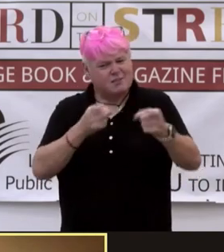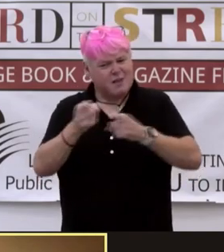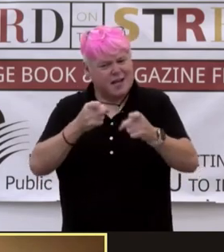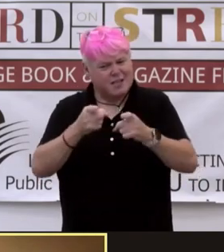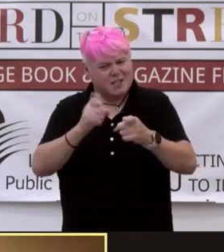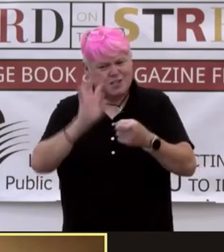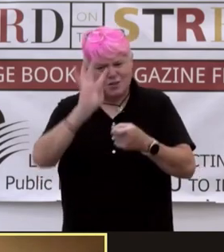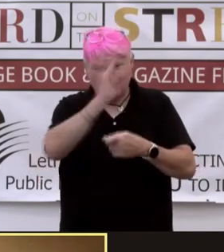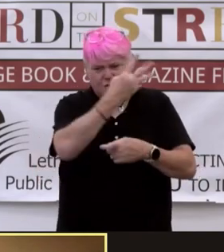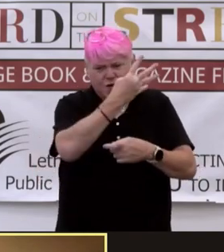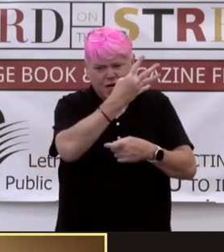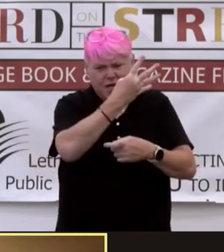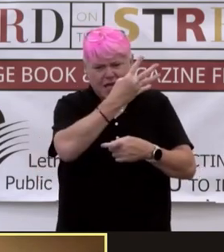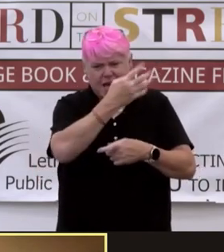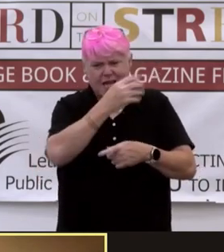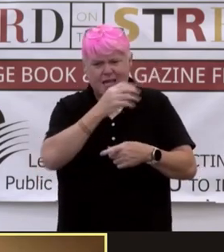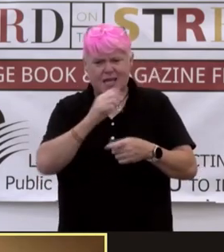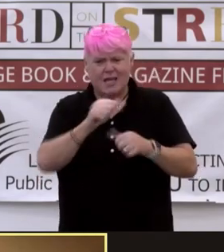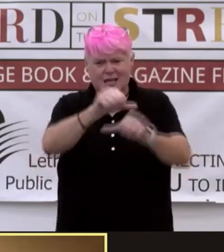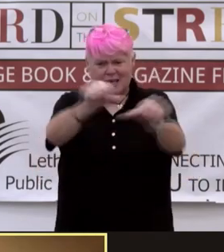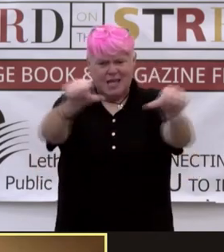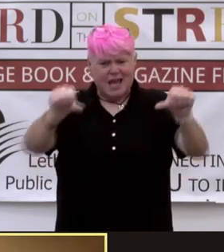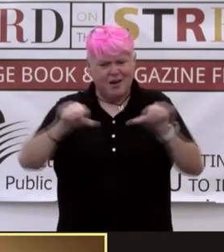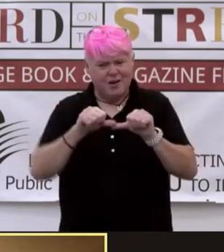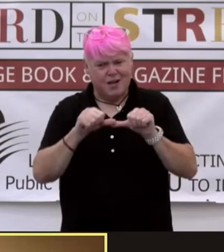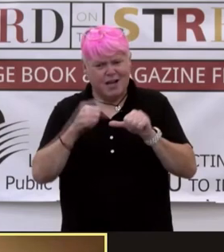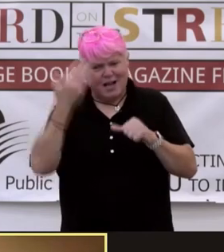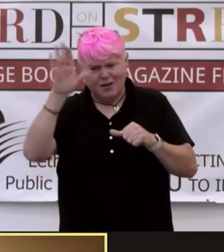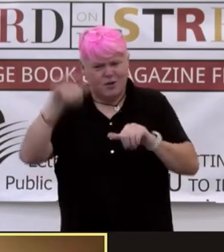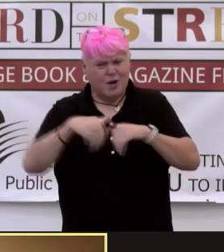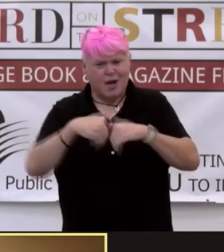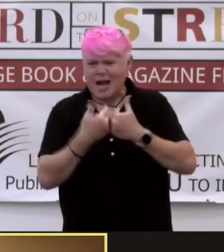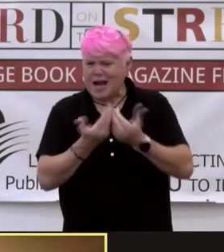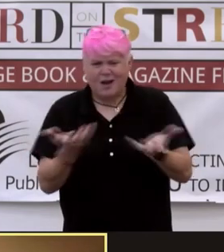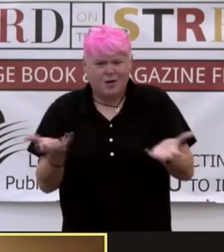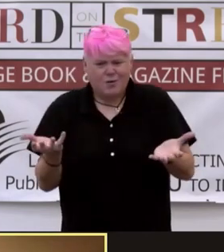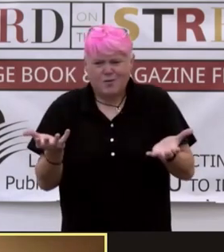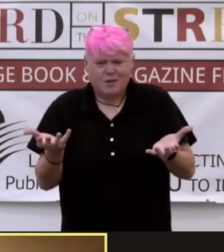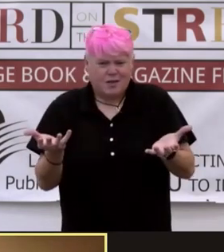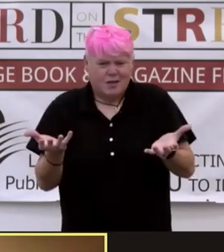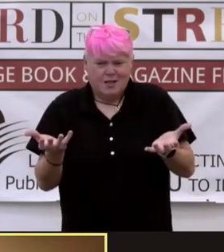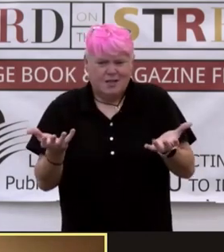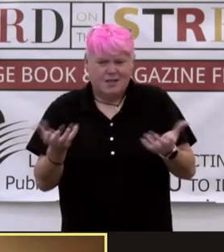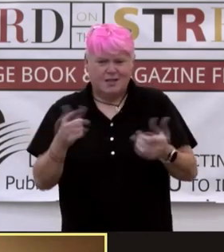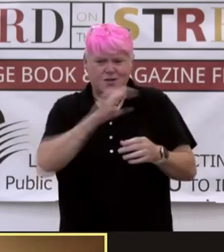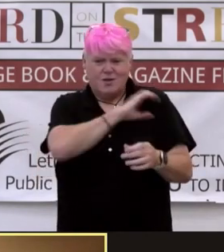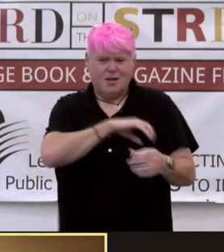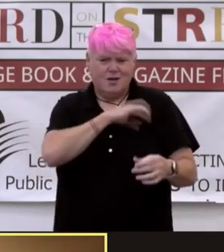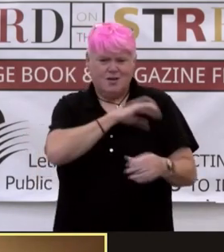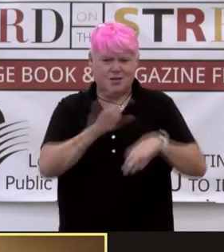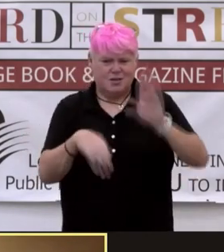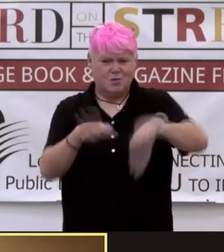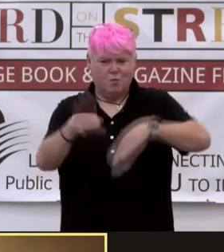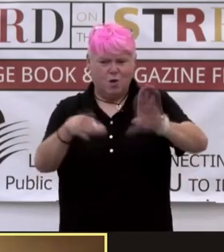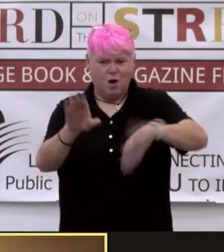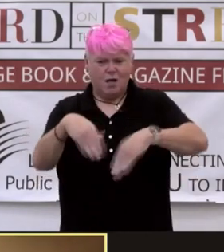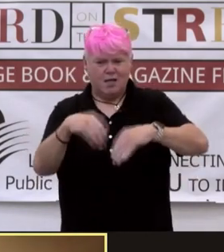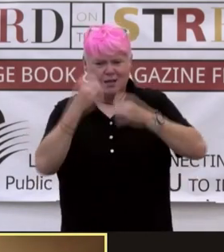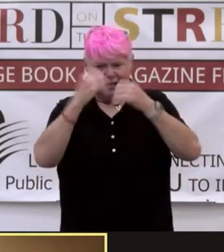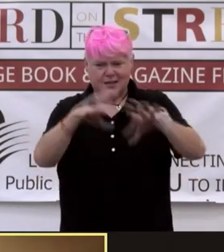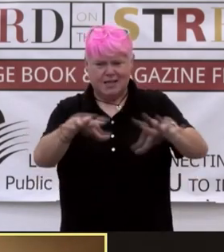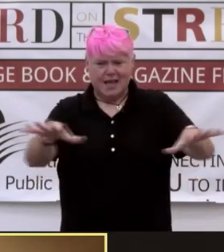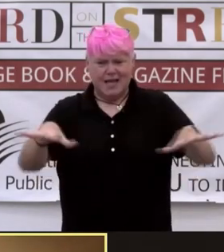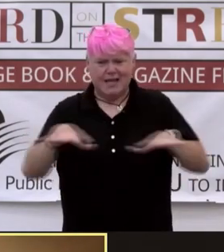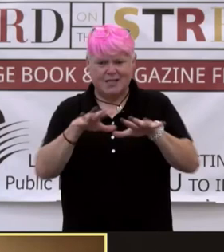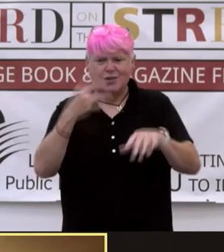geography of her world. I don't know how she does it. Because as her characters are walking the land, you can almost see the